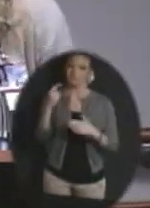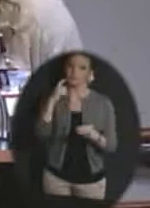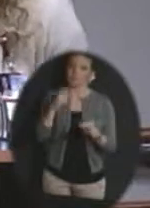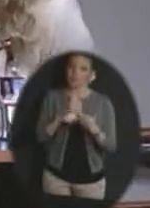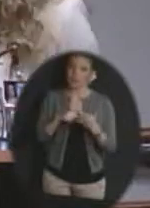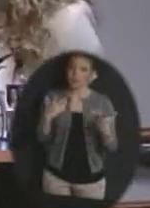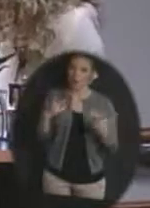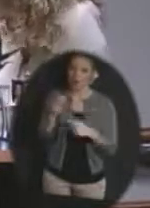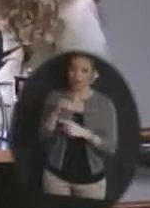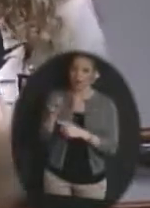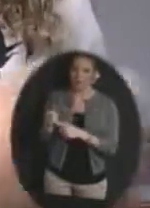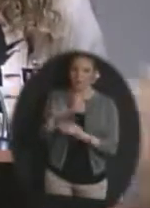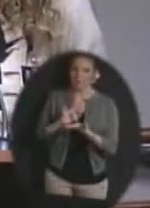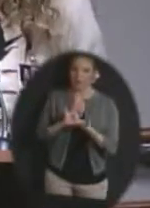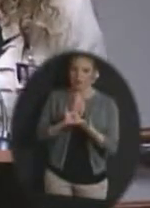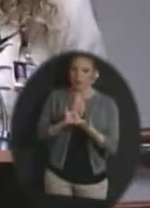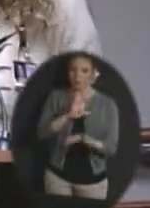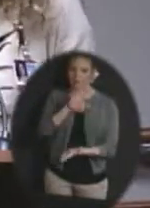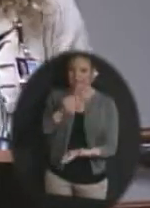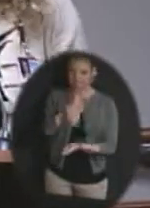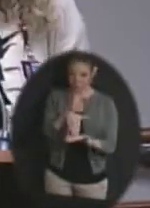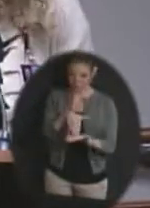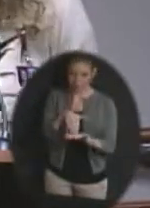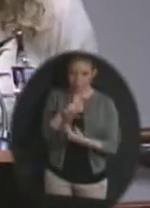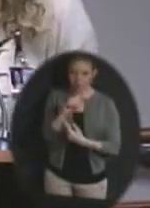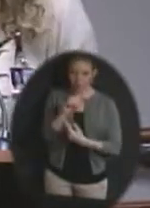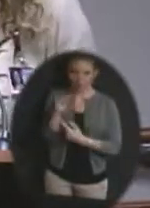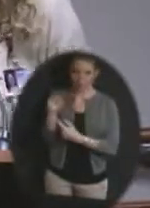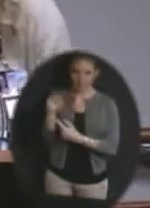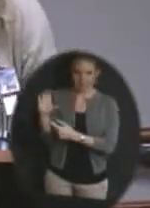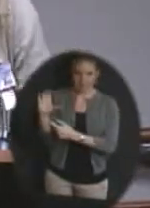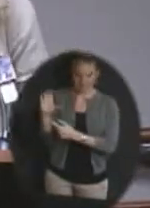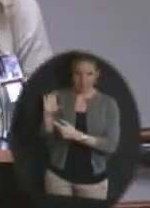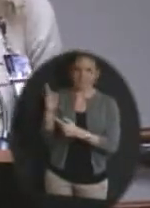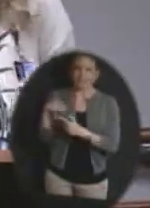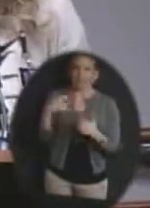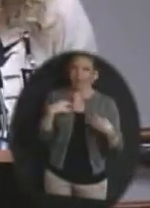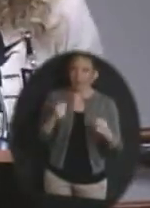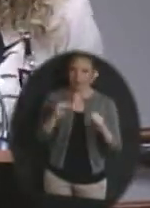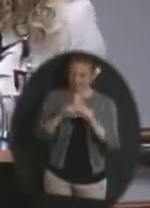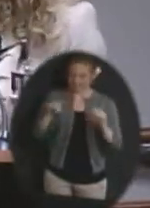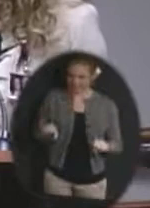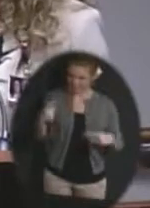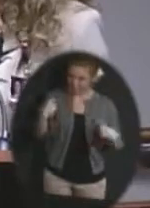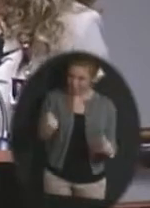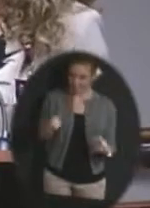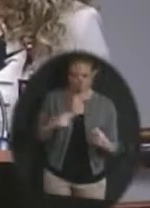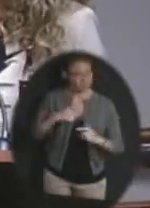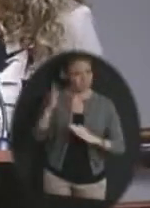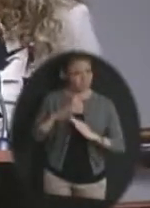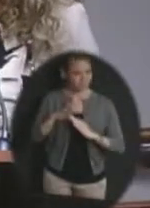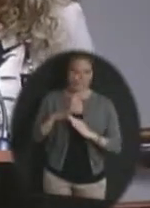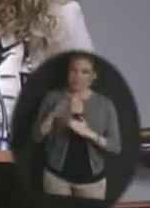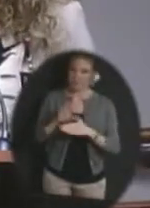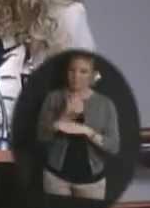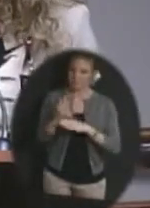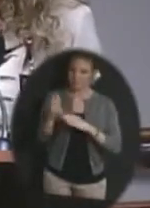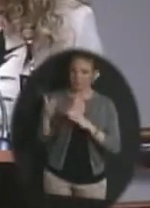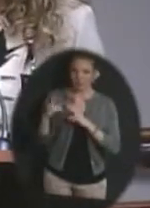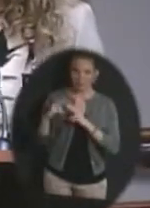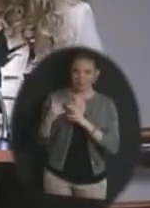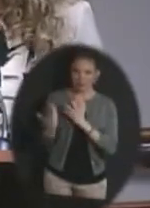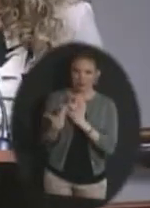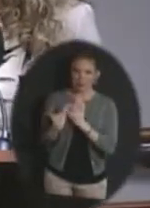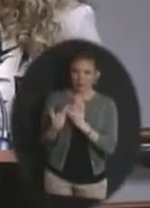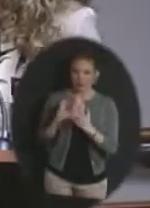Center. The Olathe Medical Center, along with the entire Olathe Health System, has consistently been a premier business partner with the district through numerous